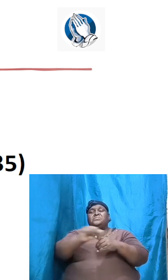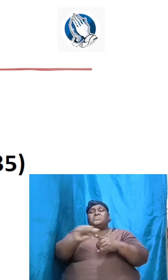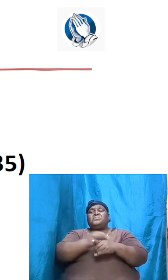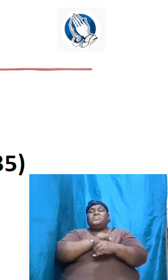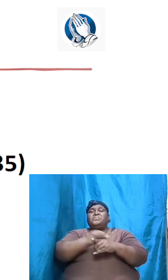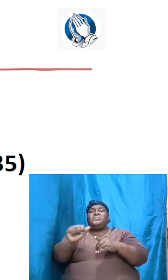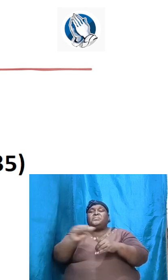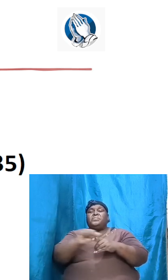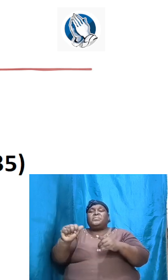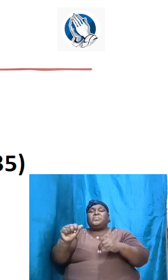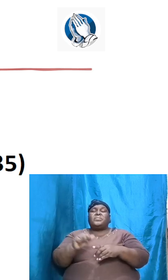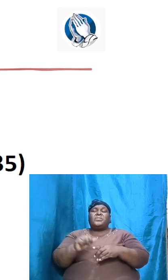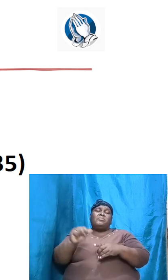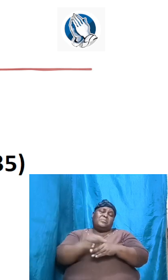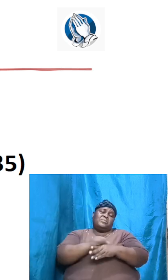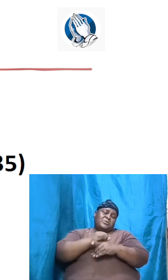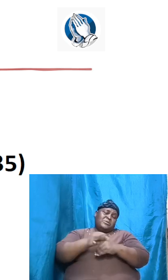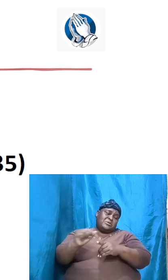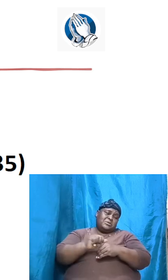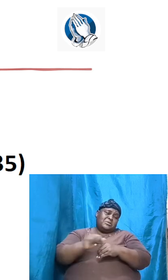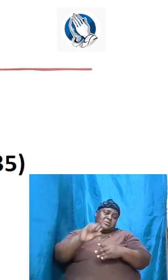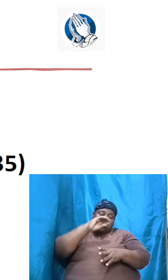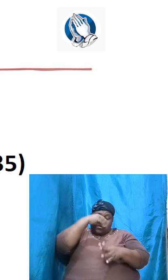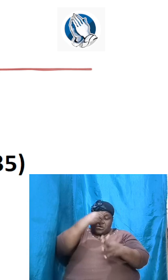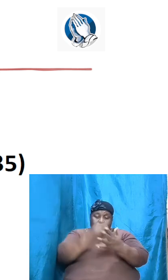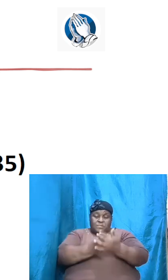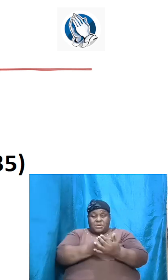to practice obedience